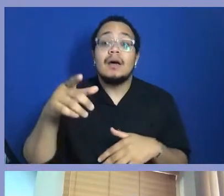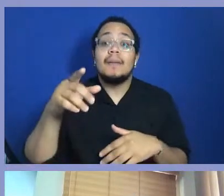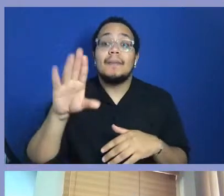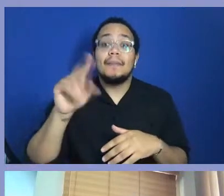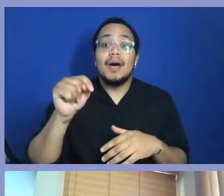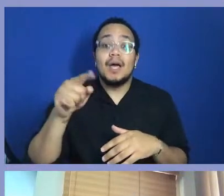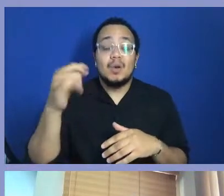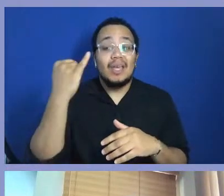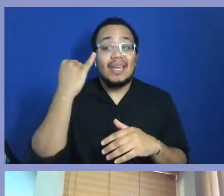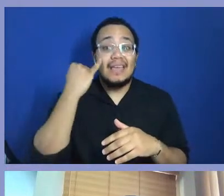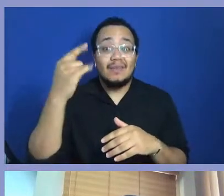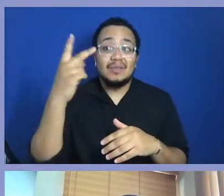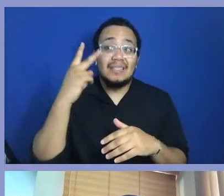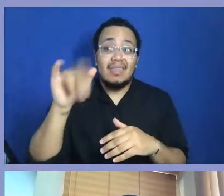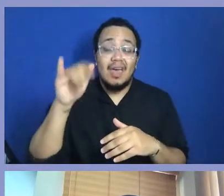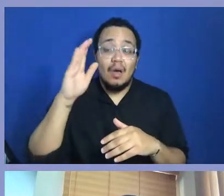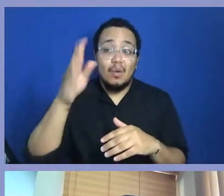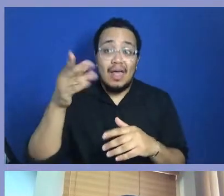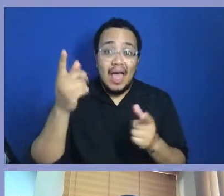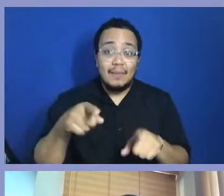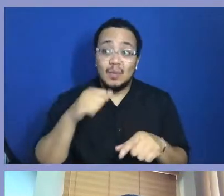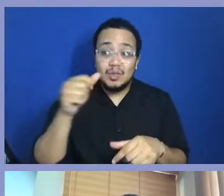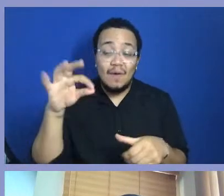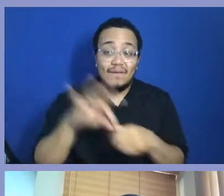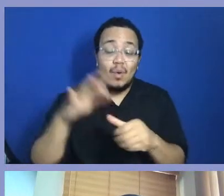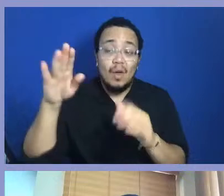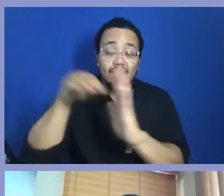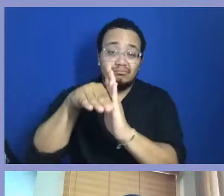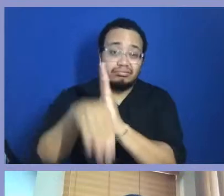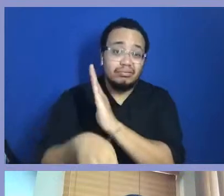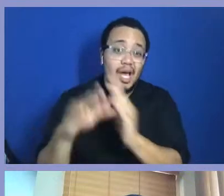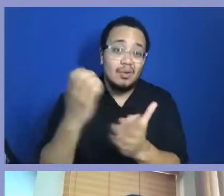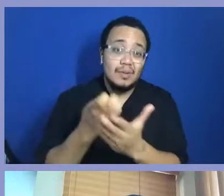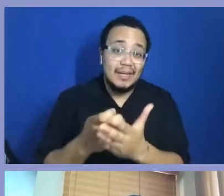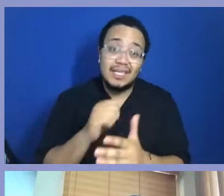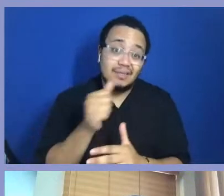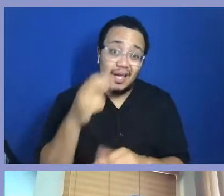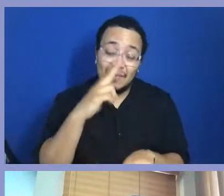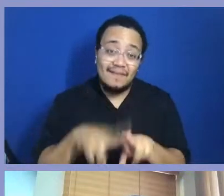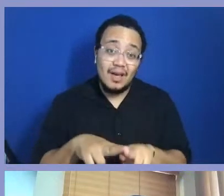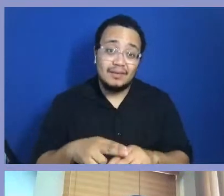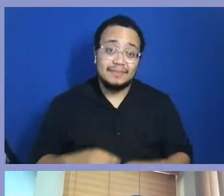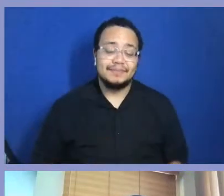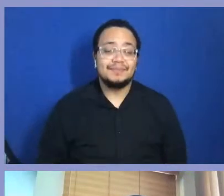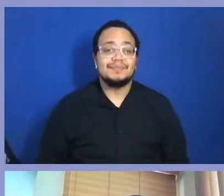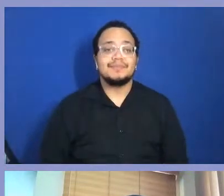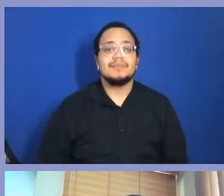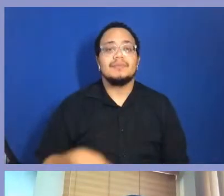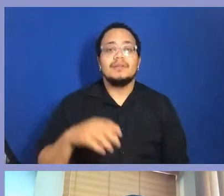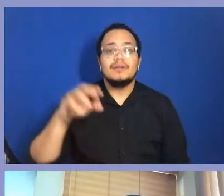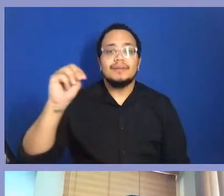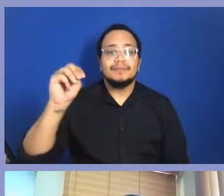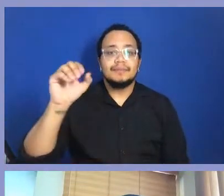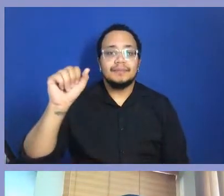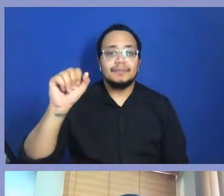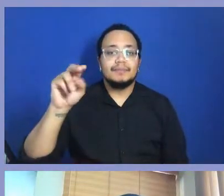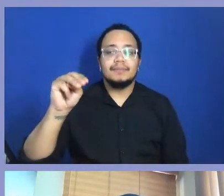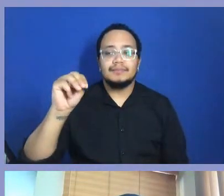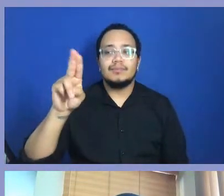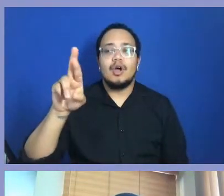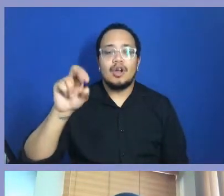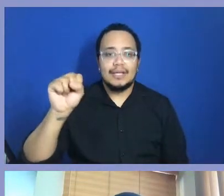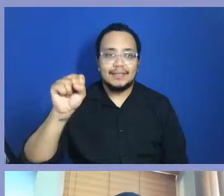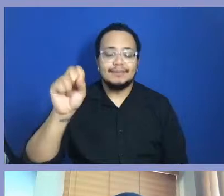And I would love to, because, you know, I think, I think you mentioning that just reminds me of the importance of media, right? Because it